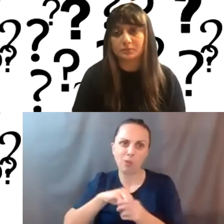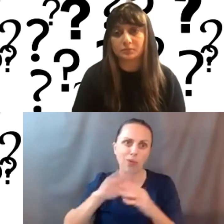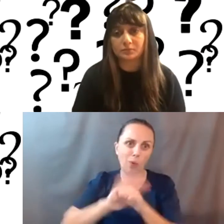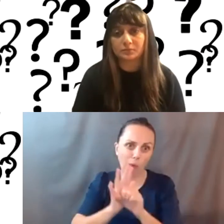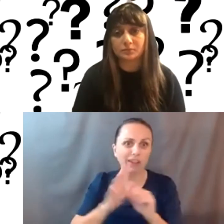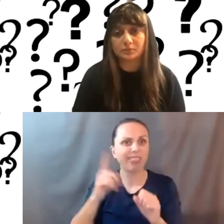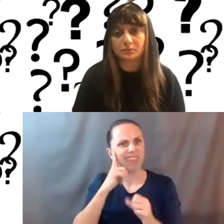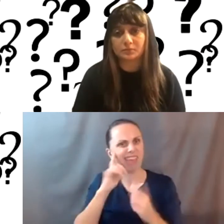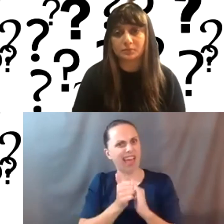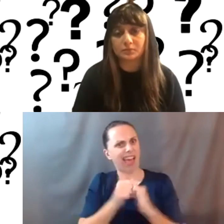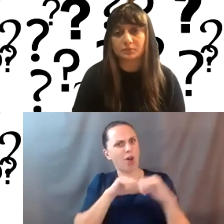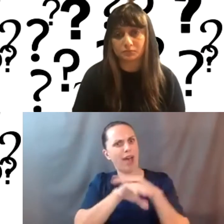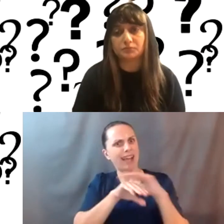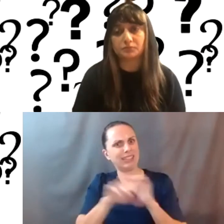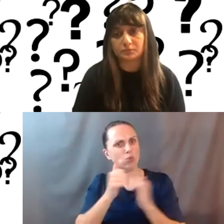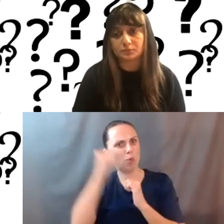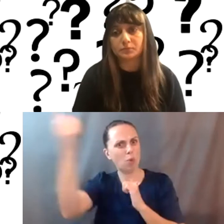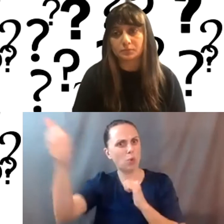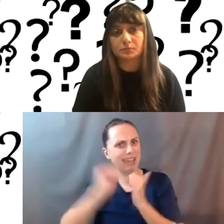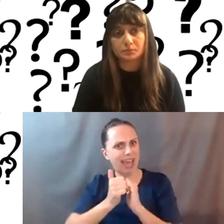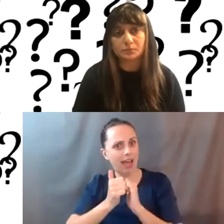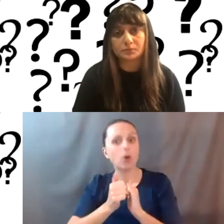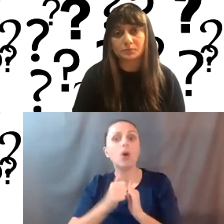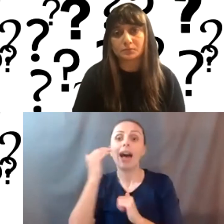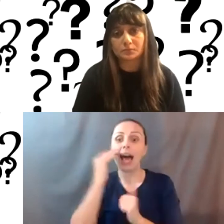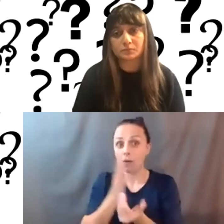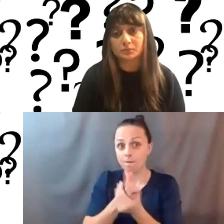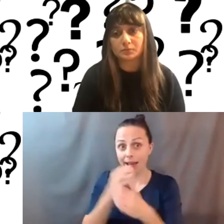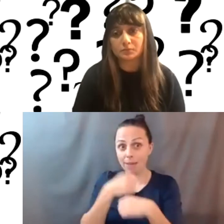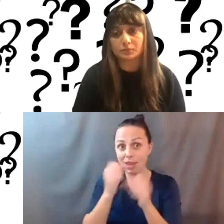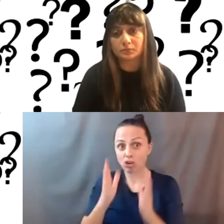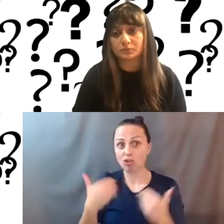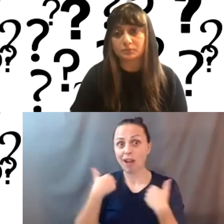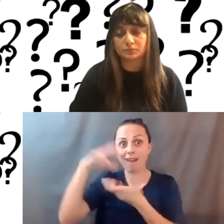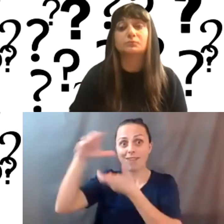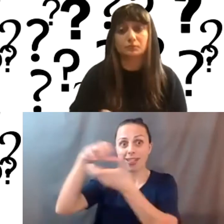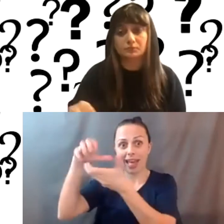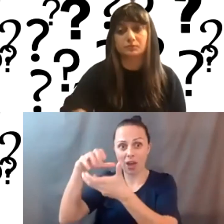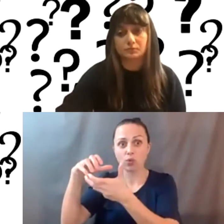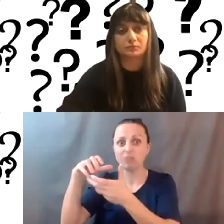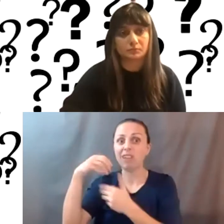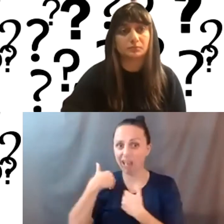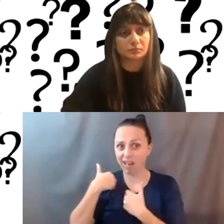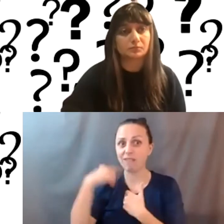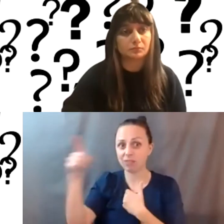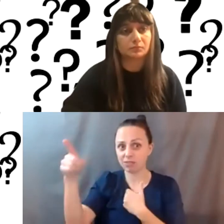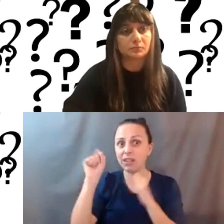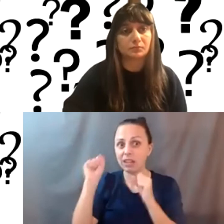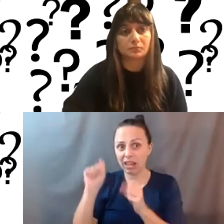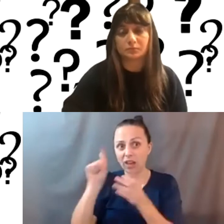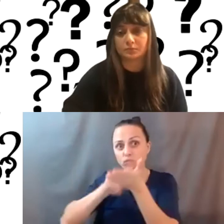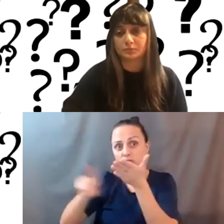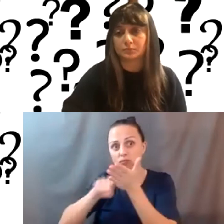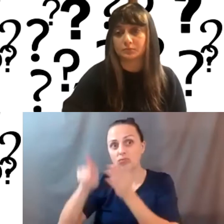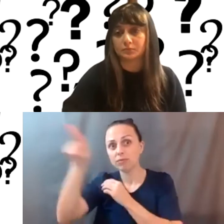thinking, well, how can I access this remotely? I know that FileMaker does have a cloud-based version of FileMaker now. So you could look into